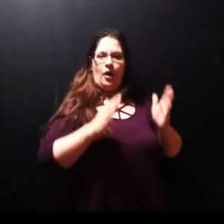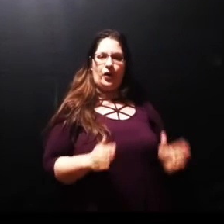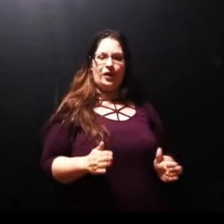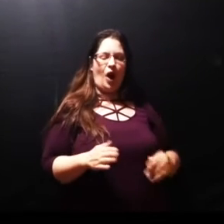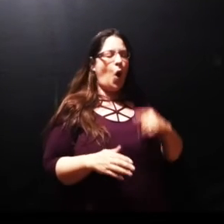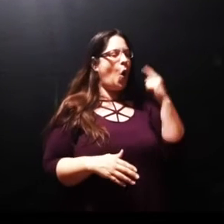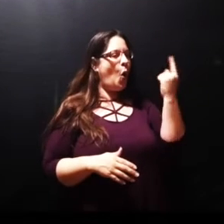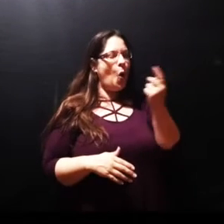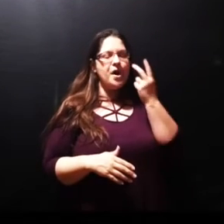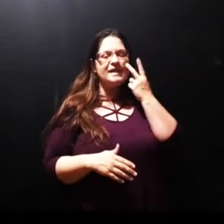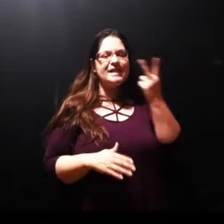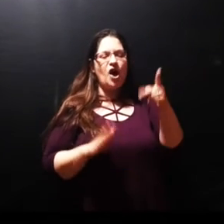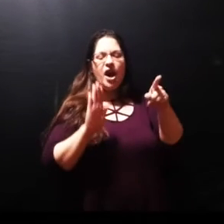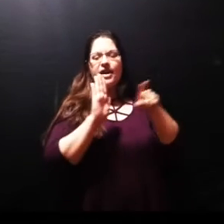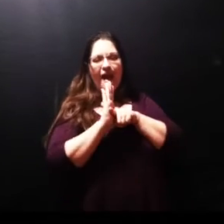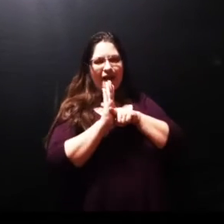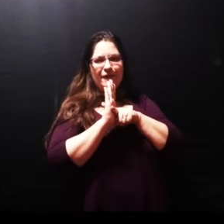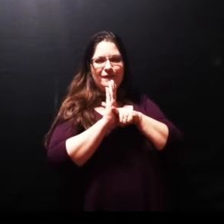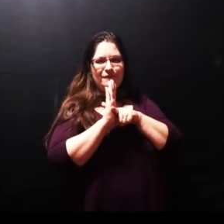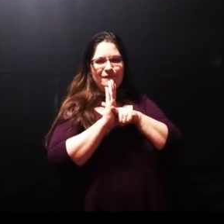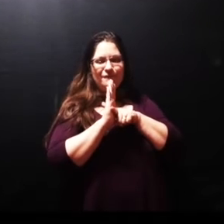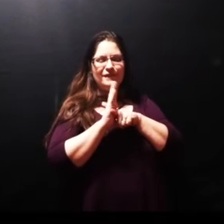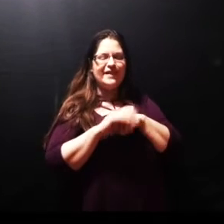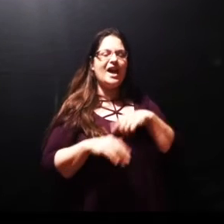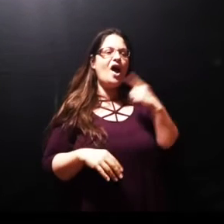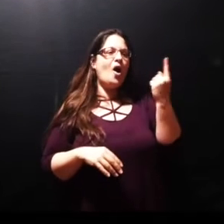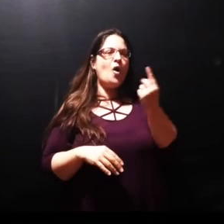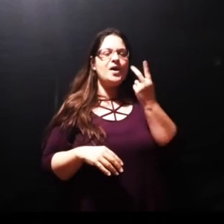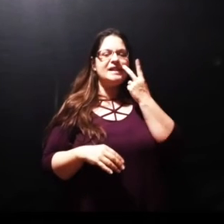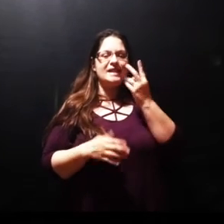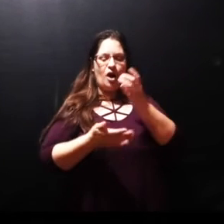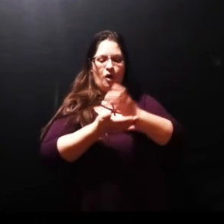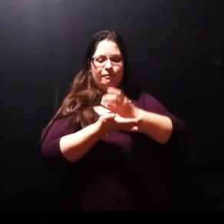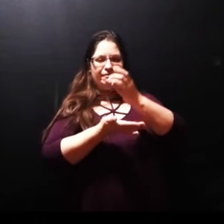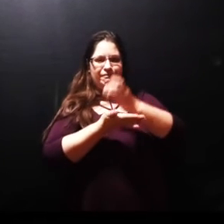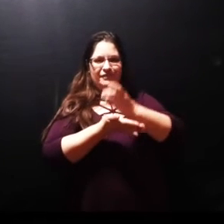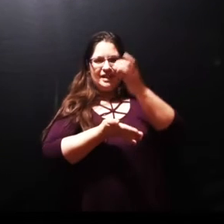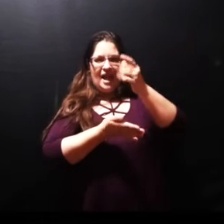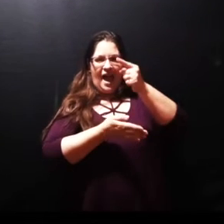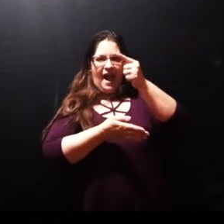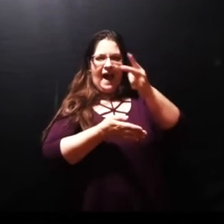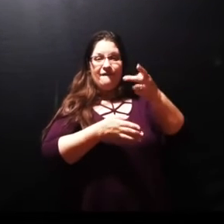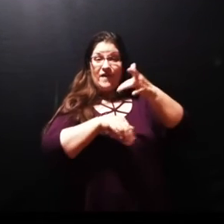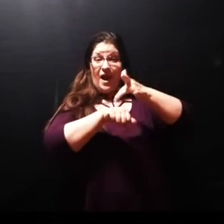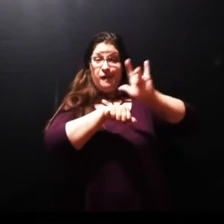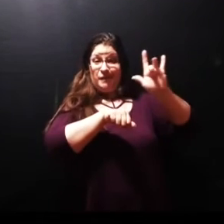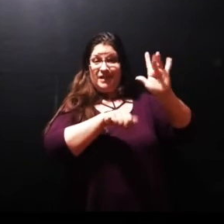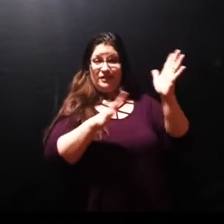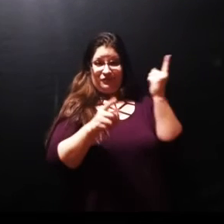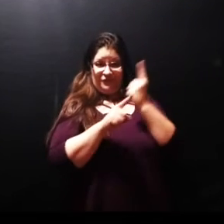who always saw the negative side he was the guy who always saw the glass half empty